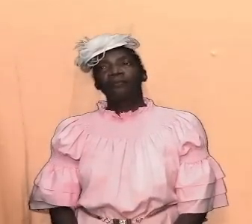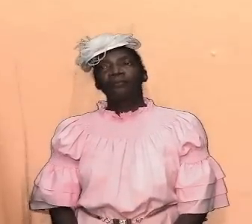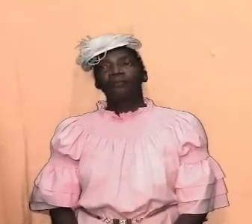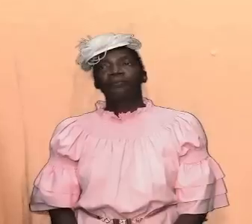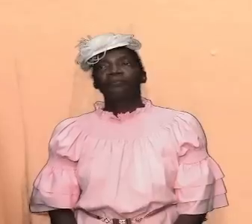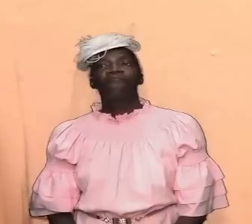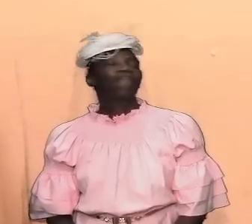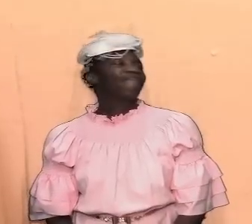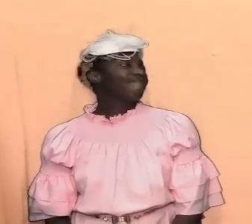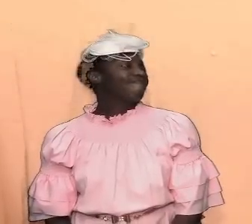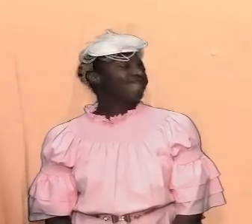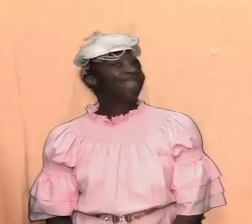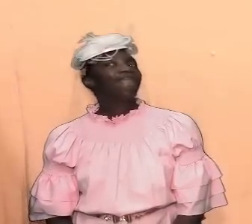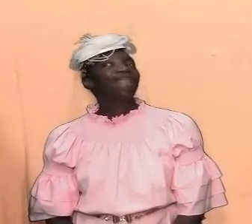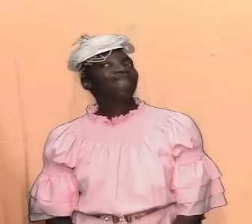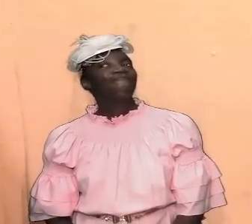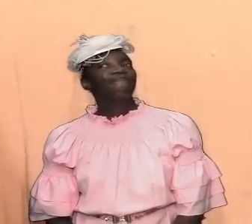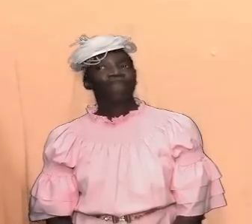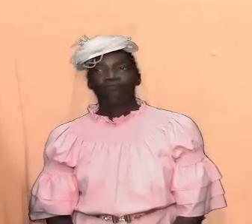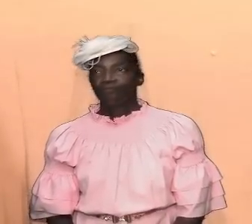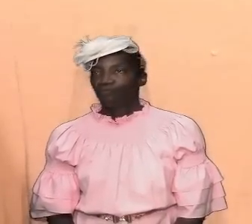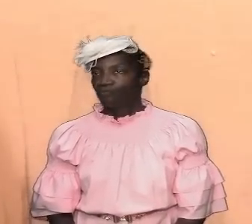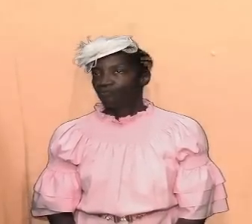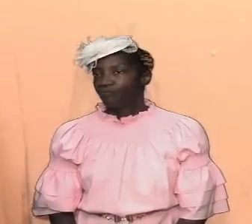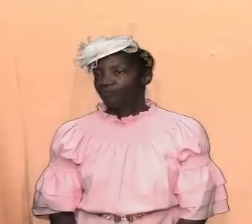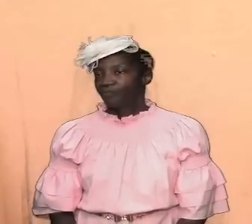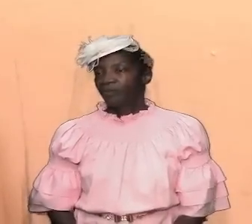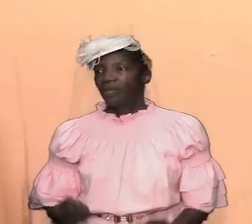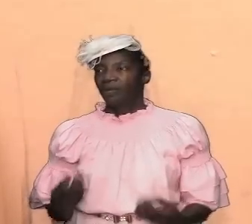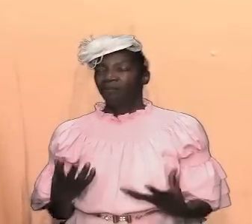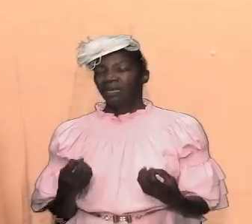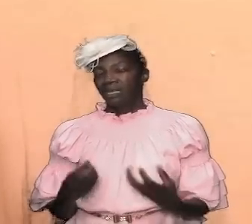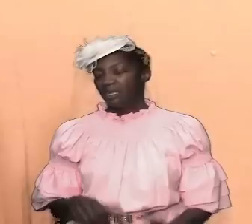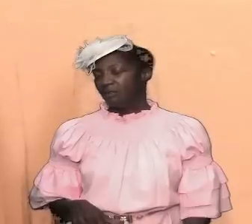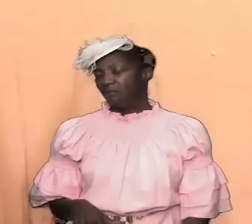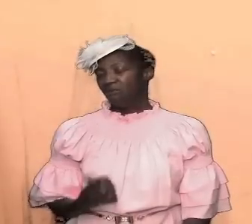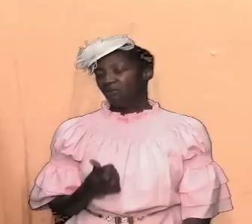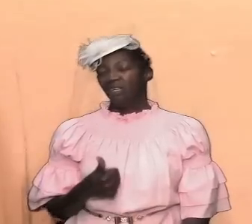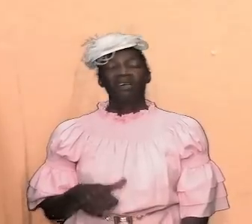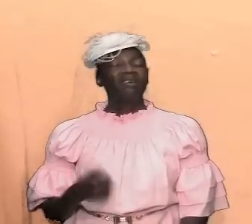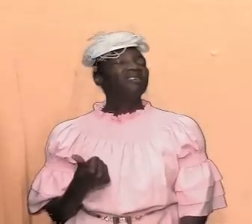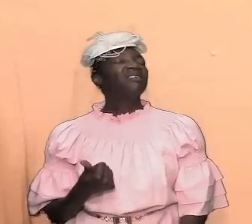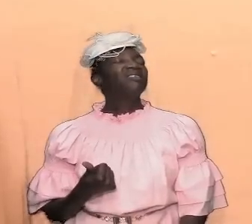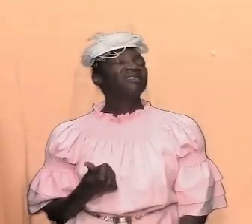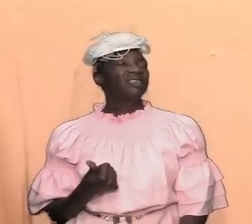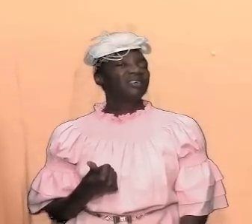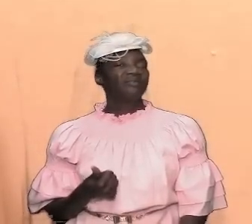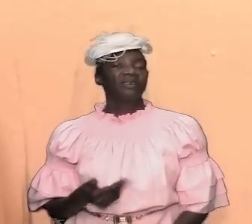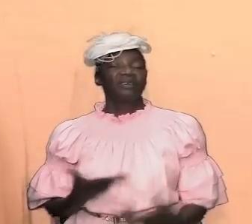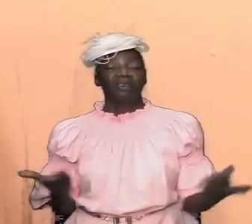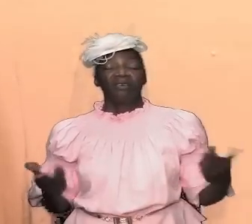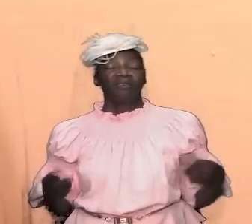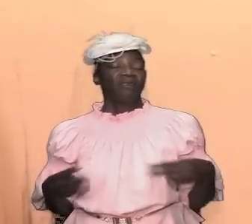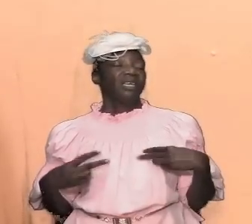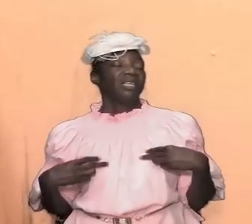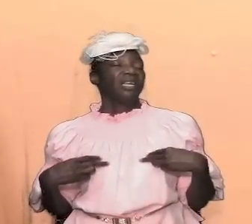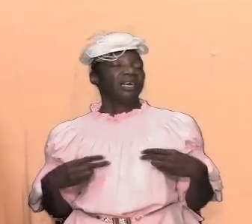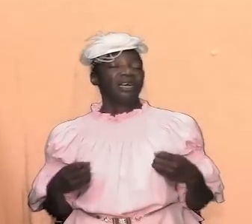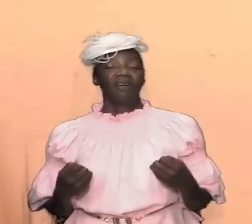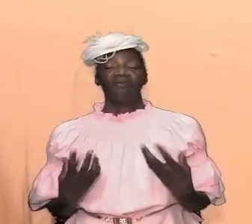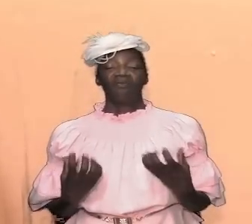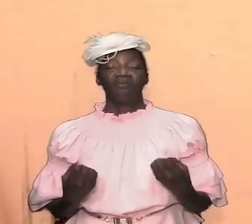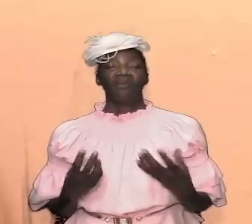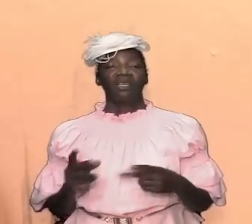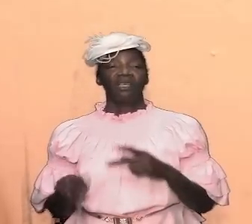many today have trivialized what they have many